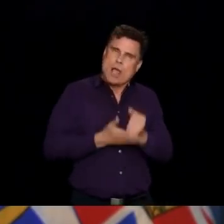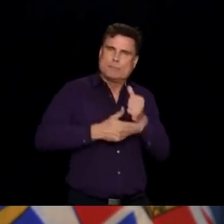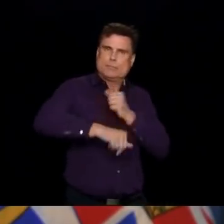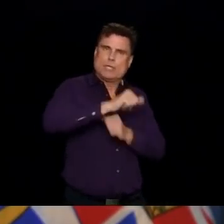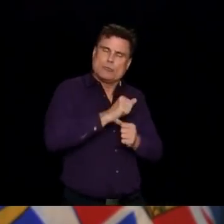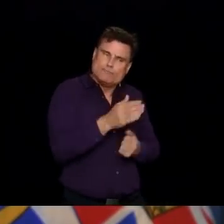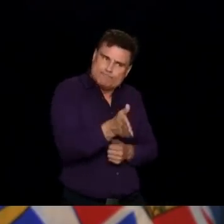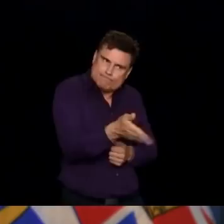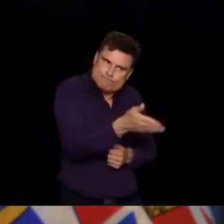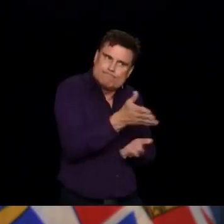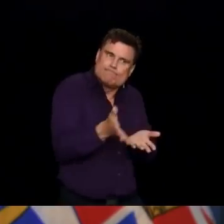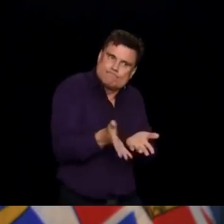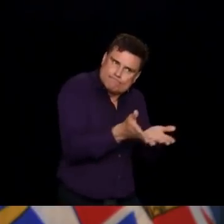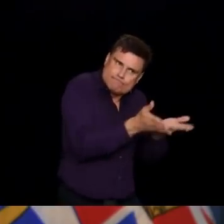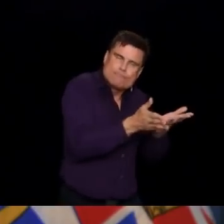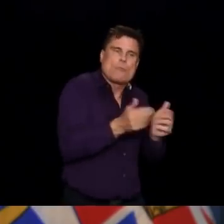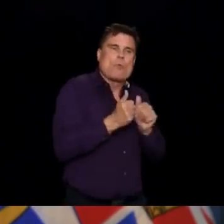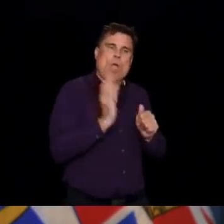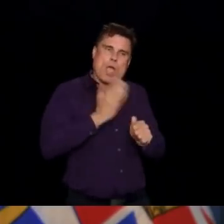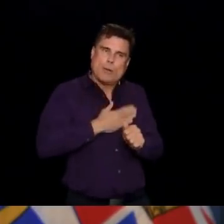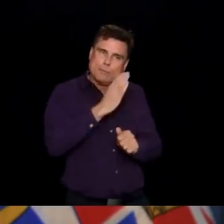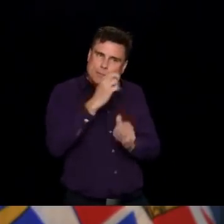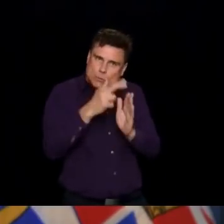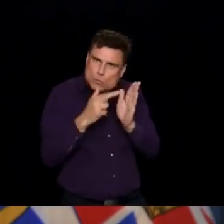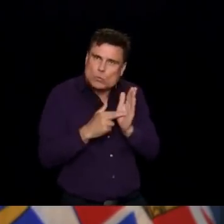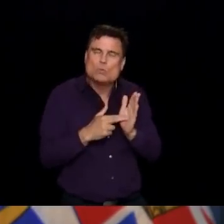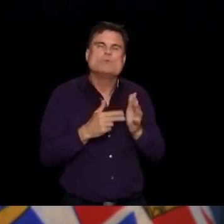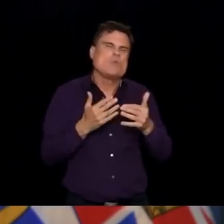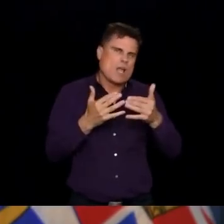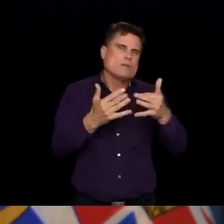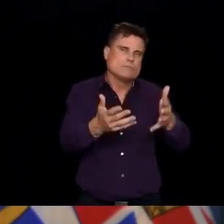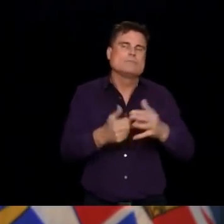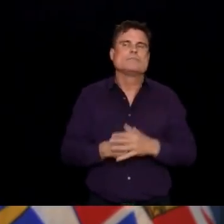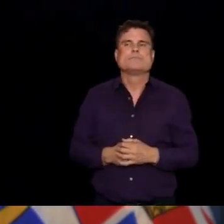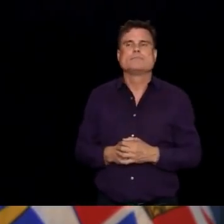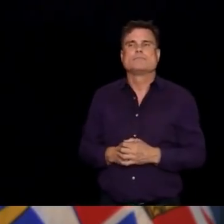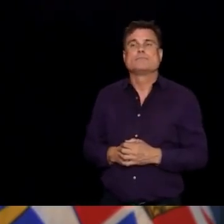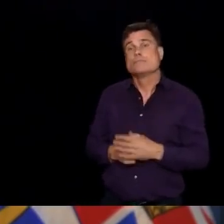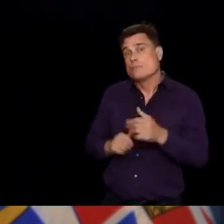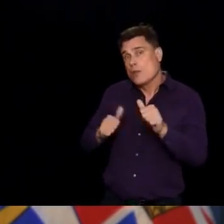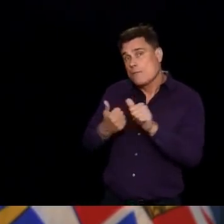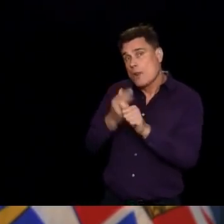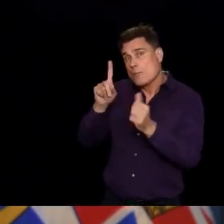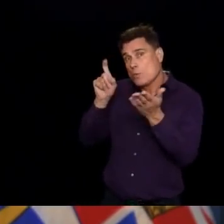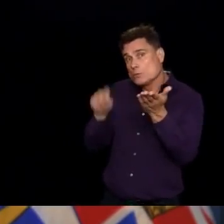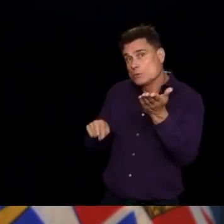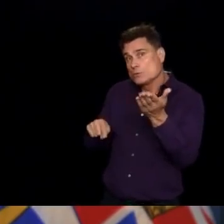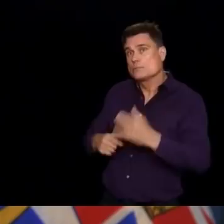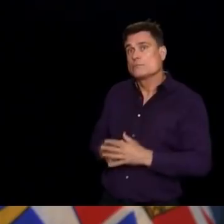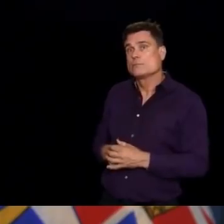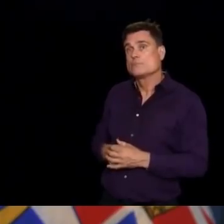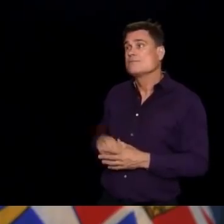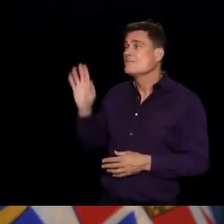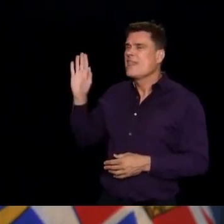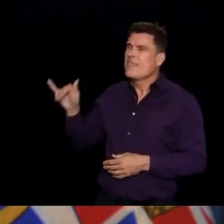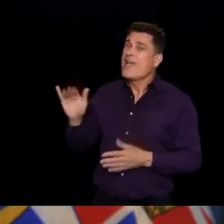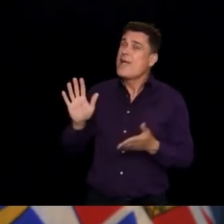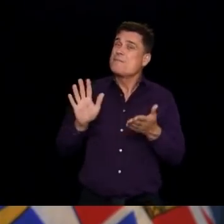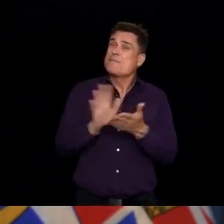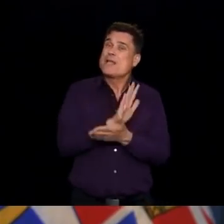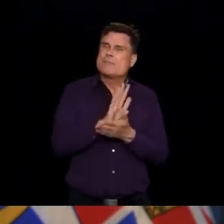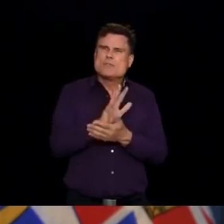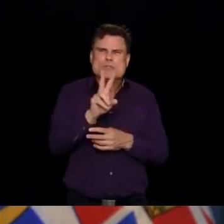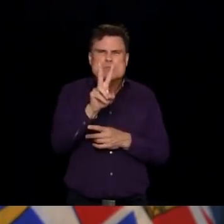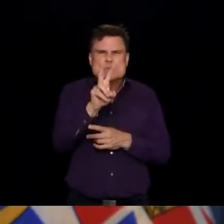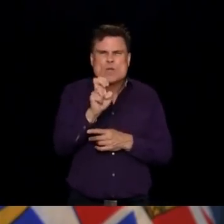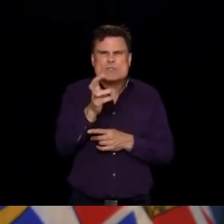follow-up, going back to the very first question about that 269 scientist paper, I take it from your answer, which is quite detailed,